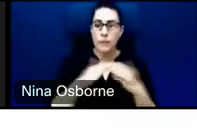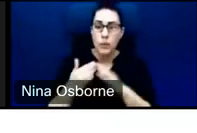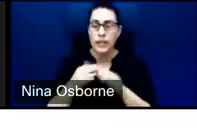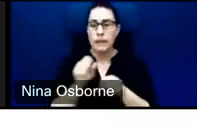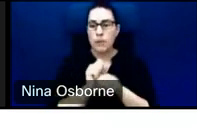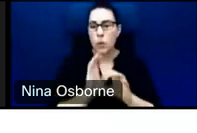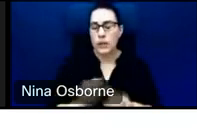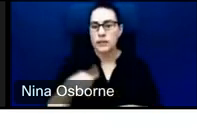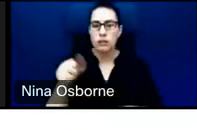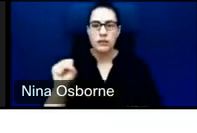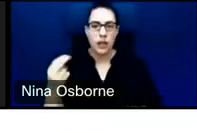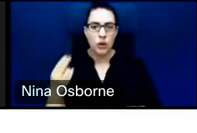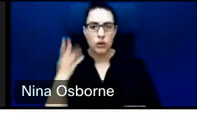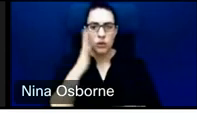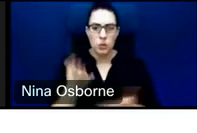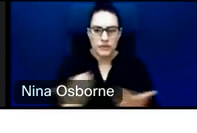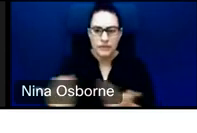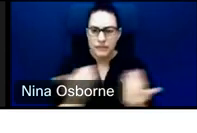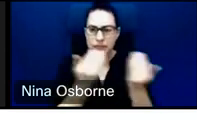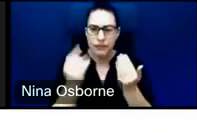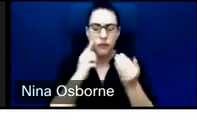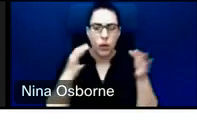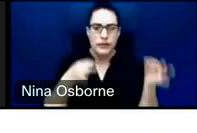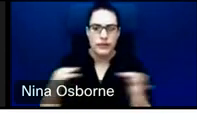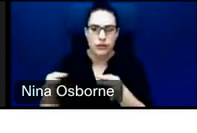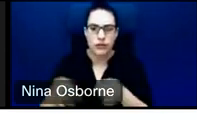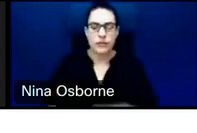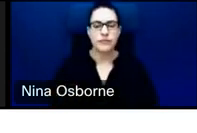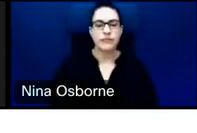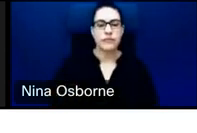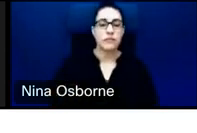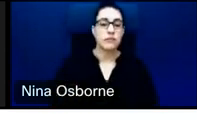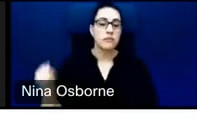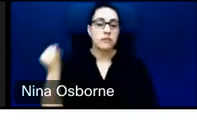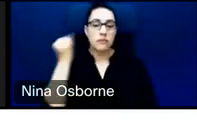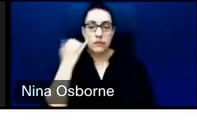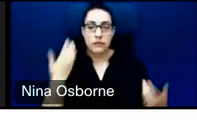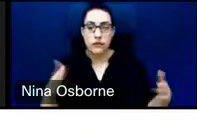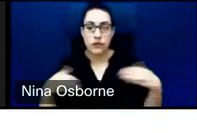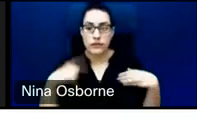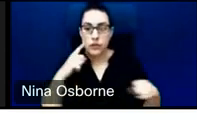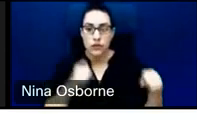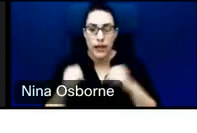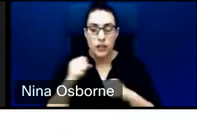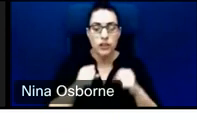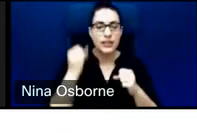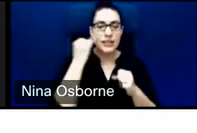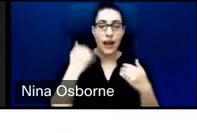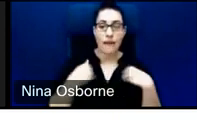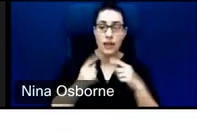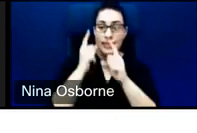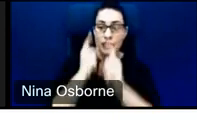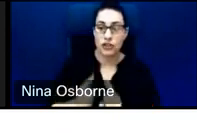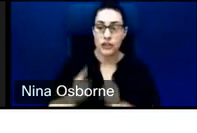decision making. So if there is a strategy or an initiative in place in the government in the company that really